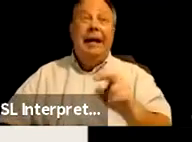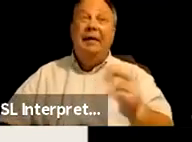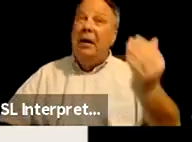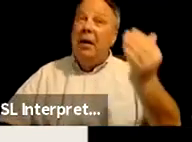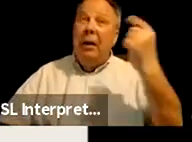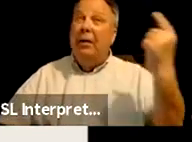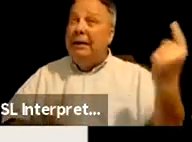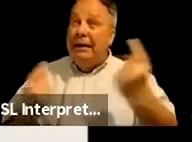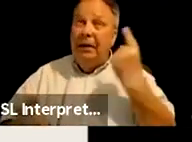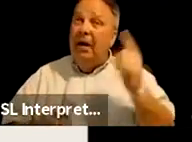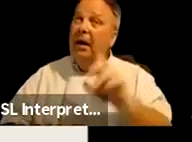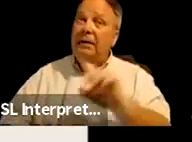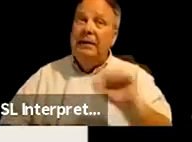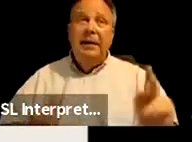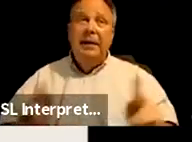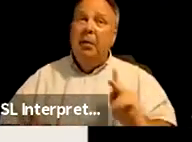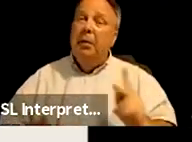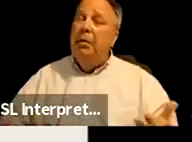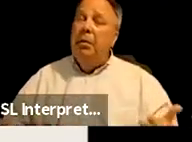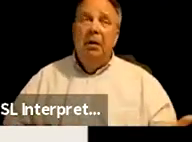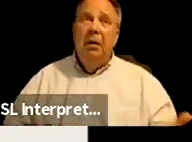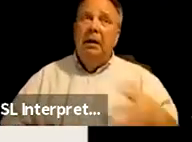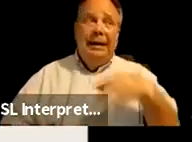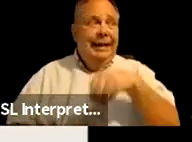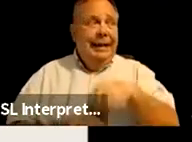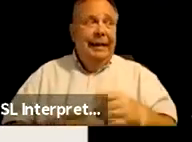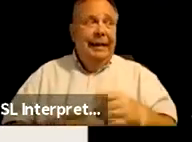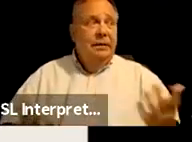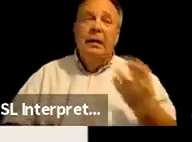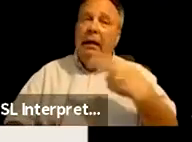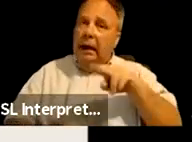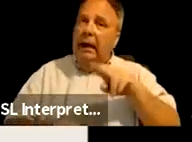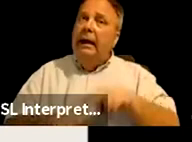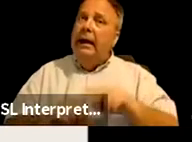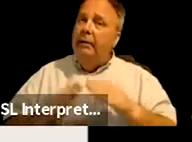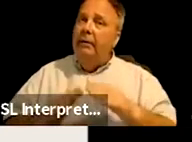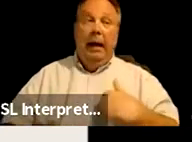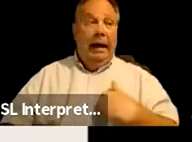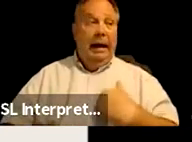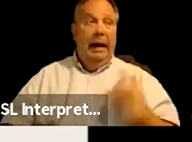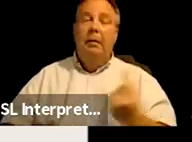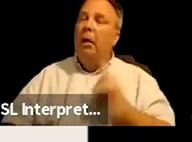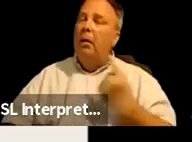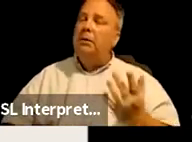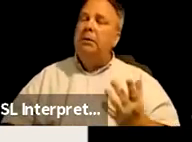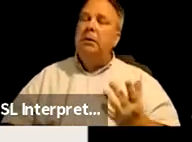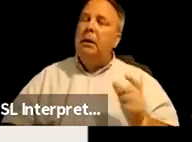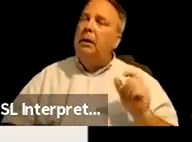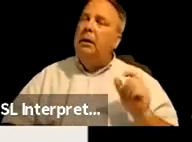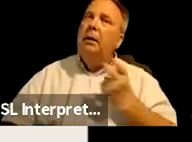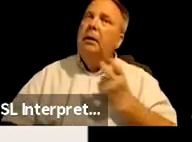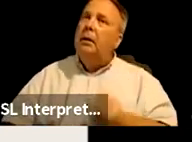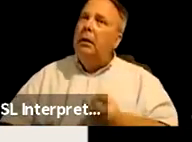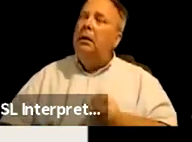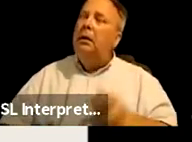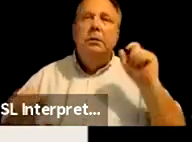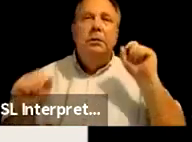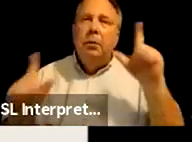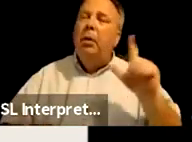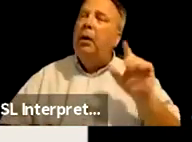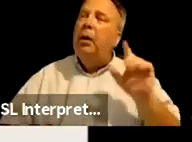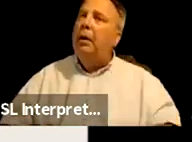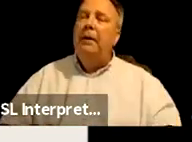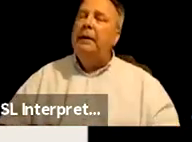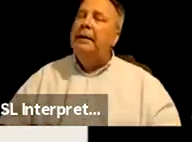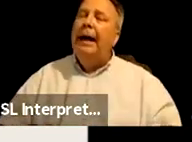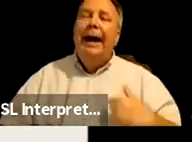thought of disabled people in native community. And I'm always really surprised by this. Um, and